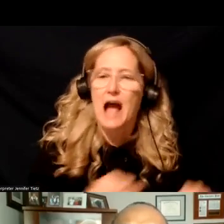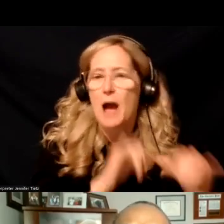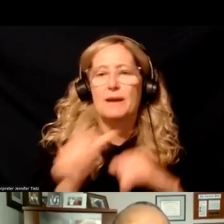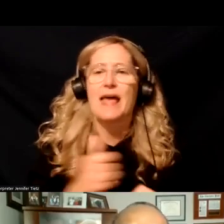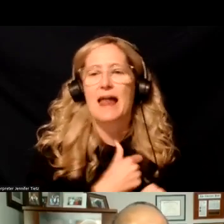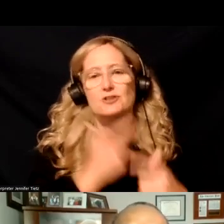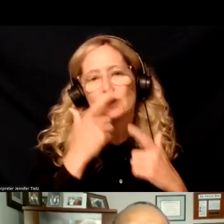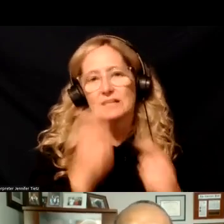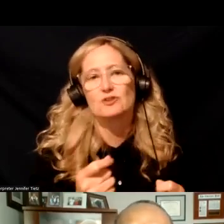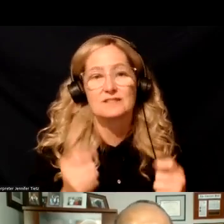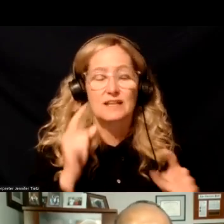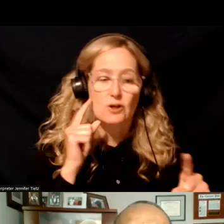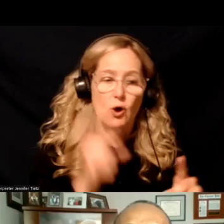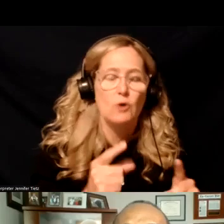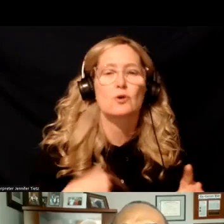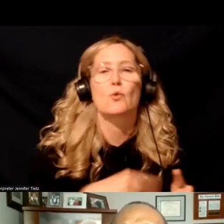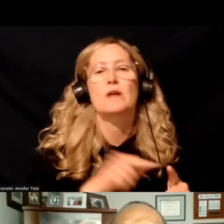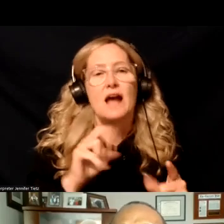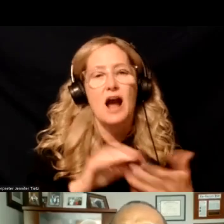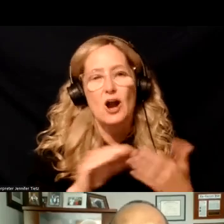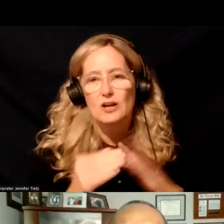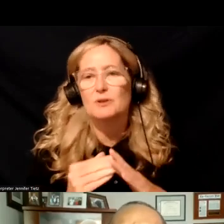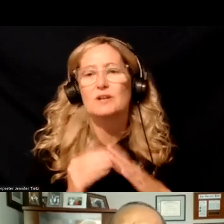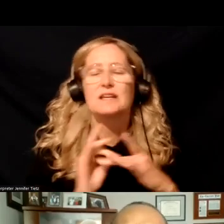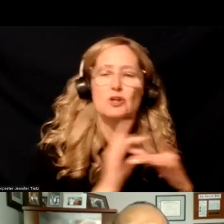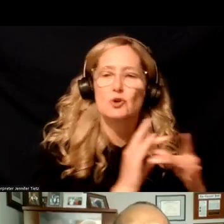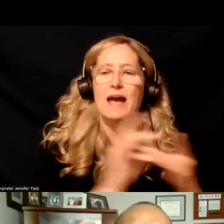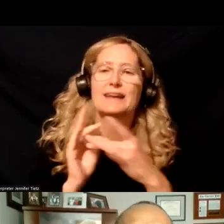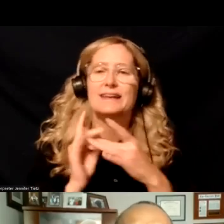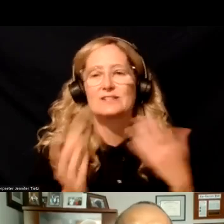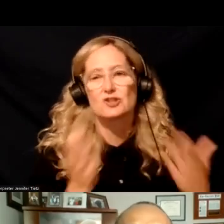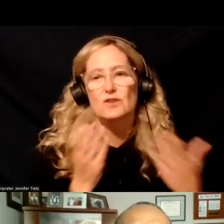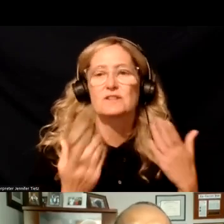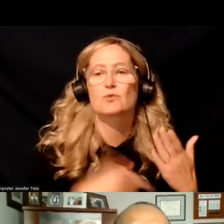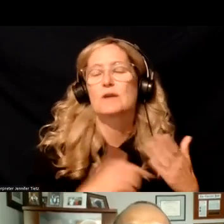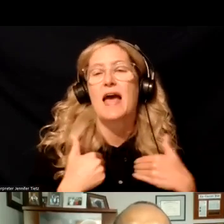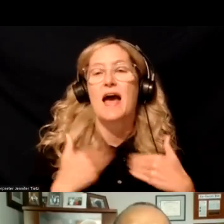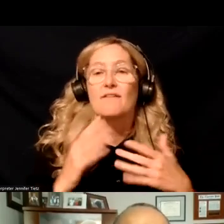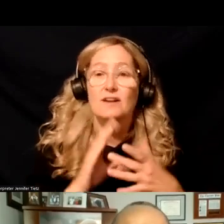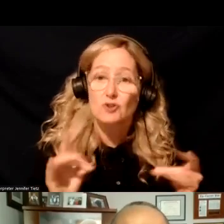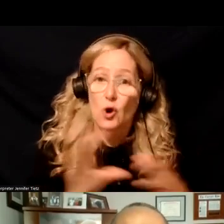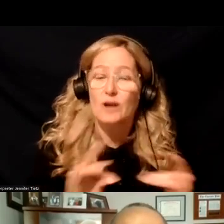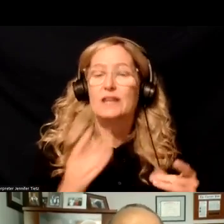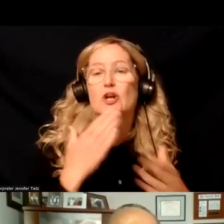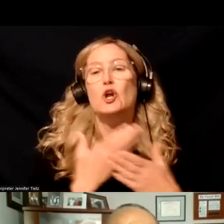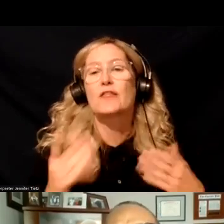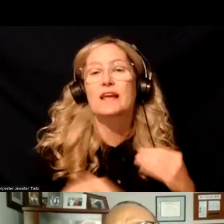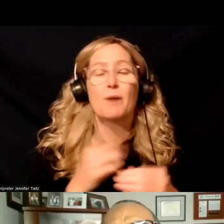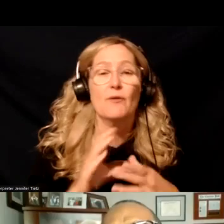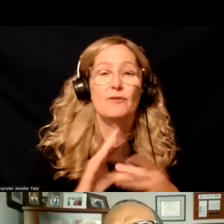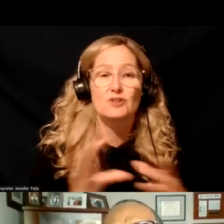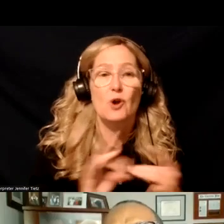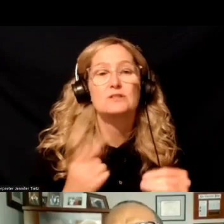goals. We are a community united in service, and we have a story. And the good thing about this story